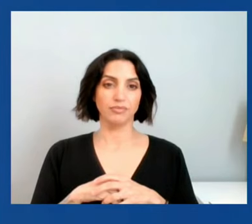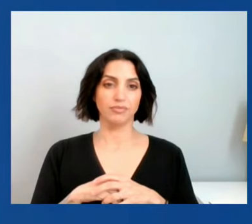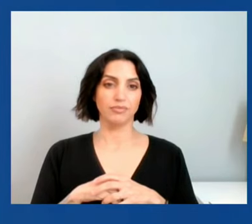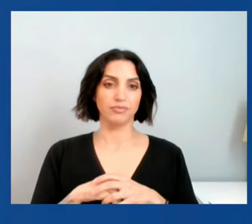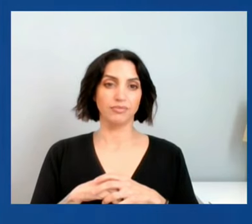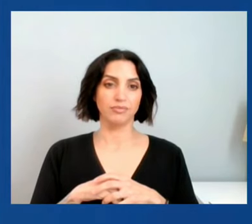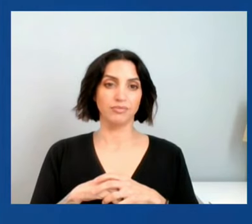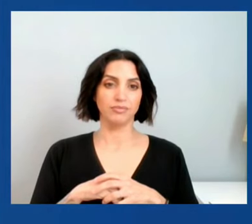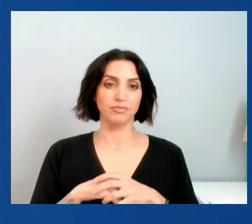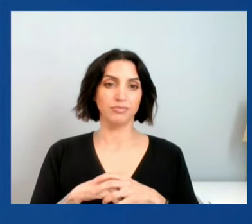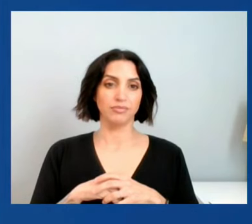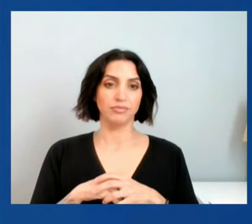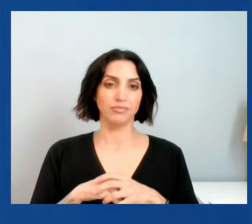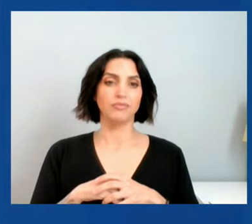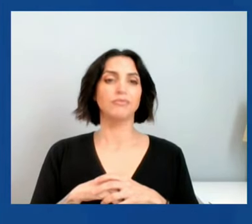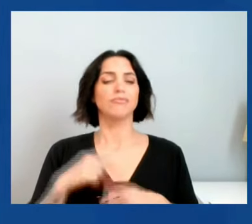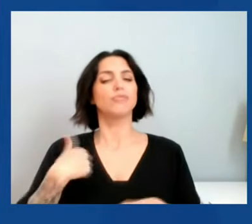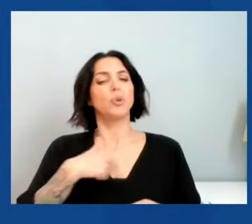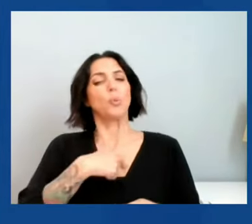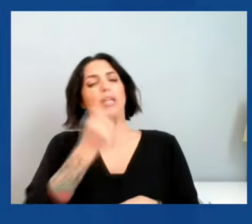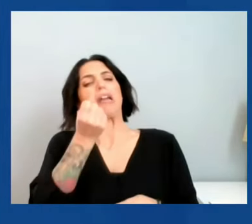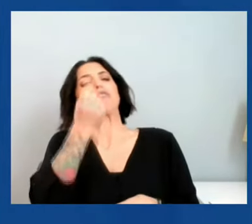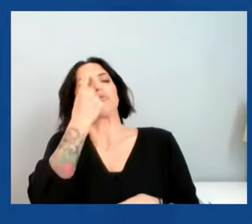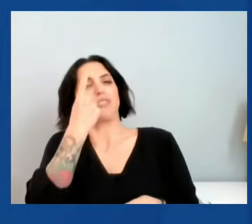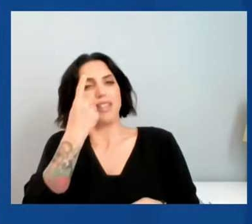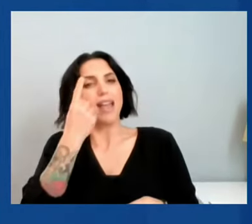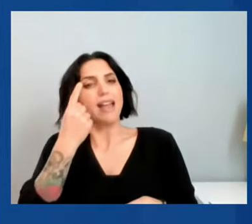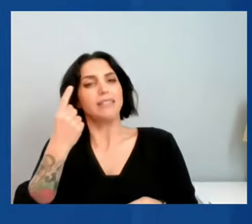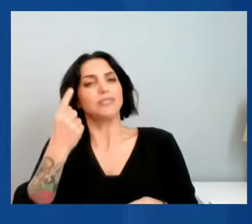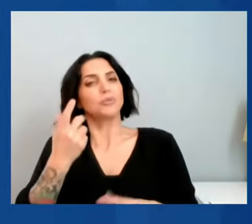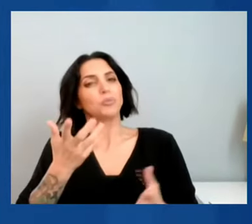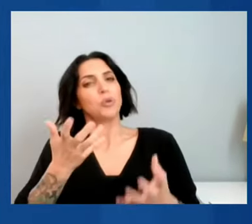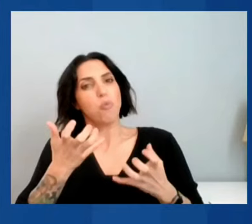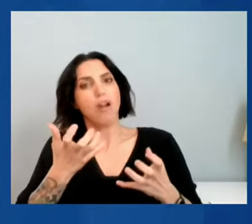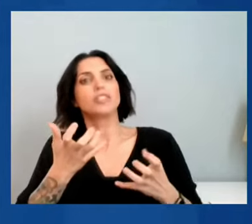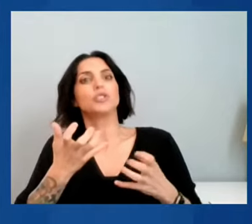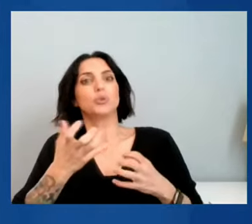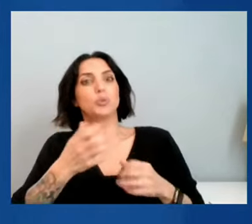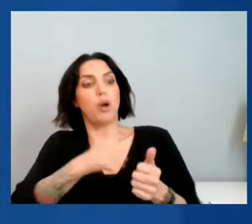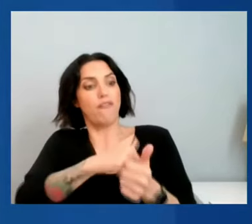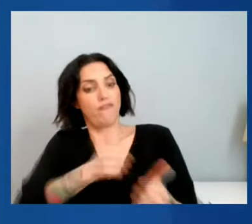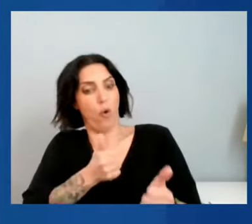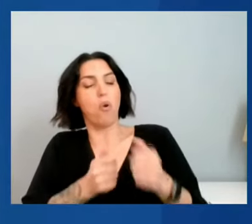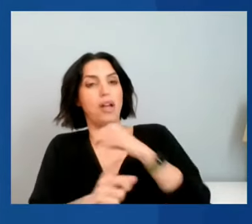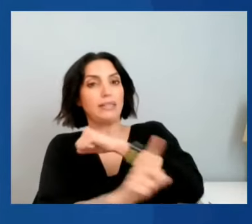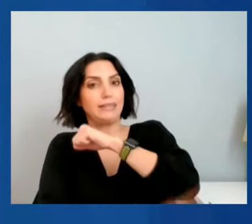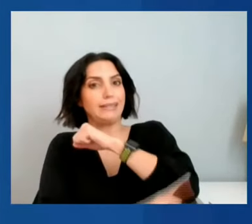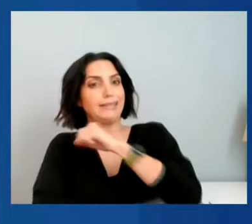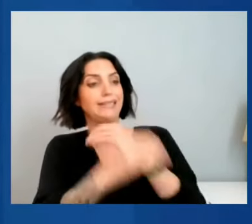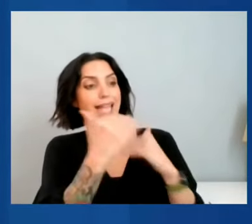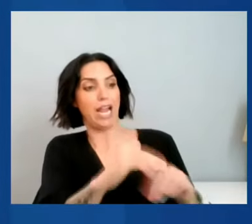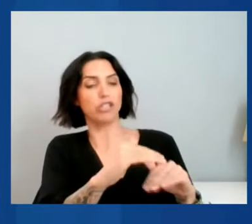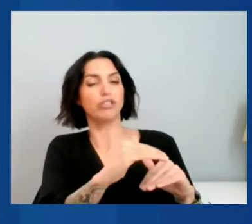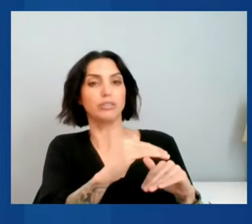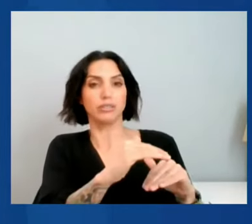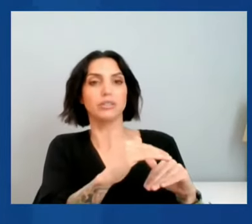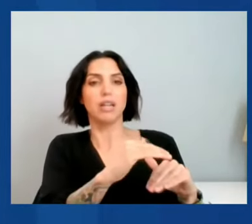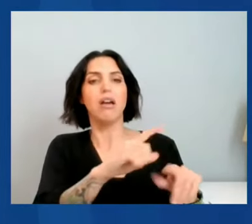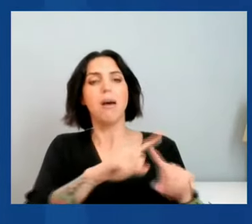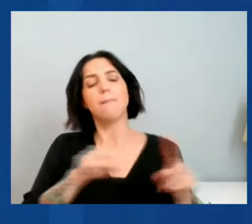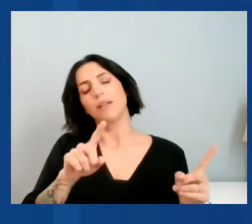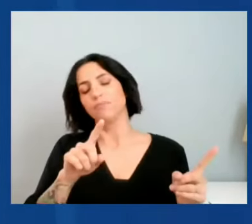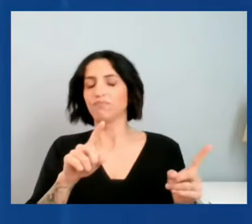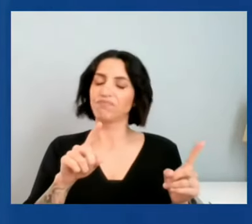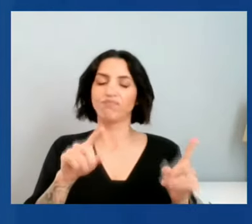avoid sanctions, to replace the dollar, but I don't think we will likely see that happen. It's worth